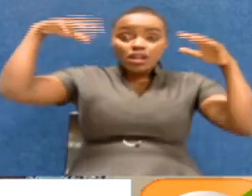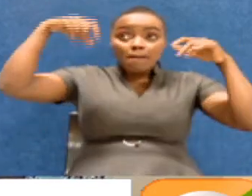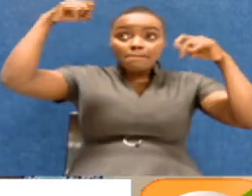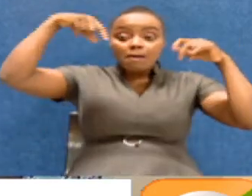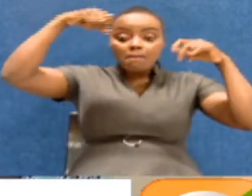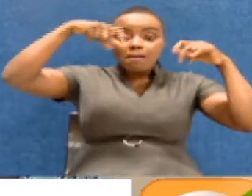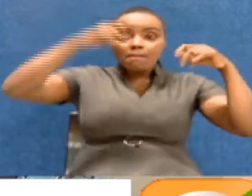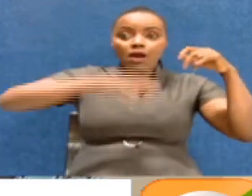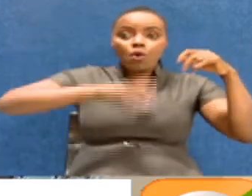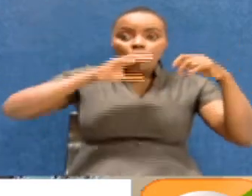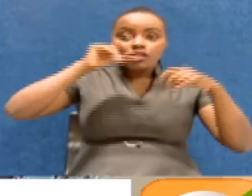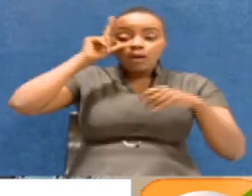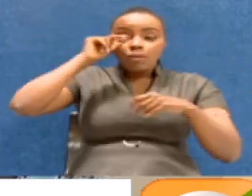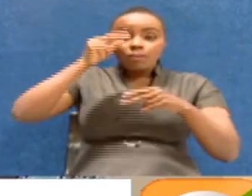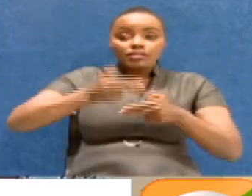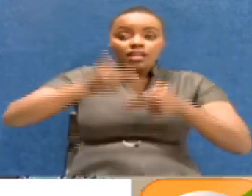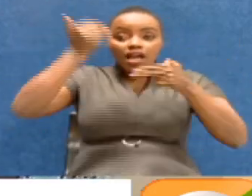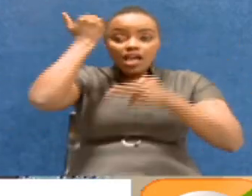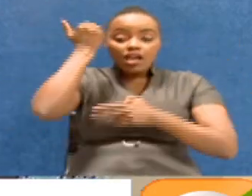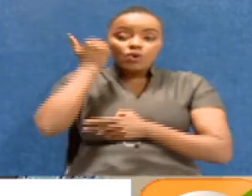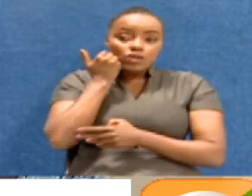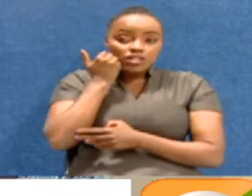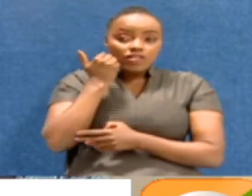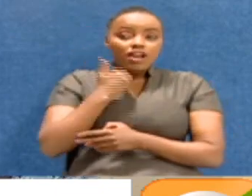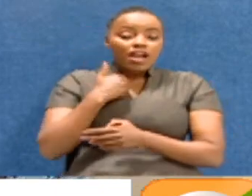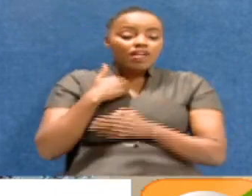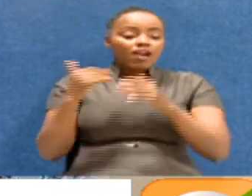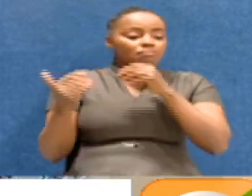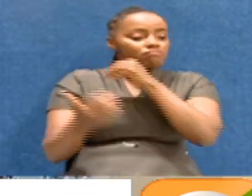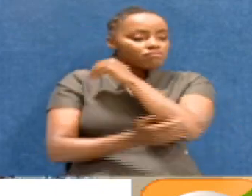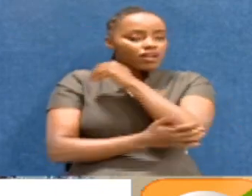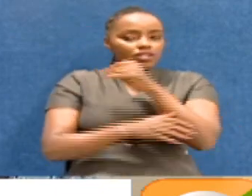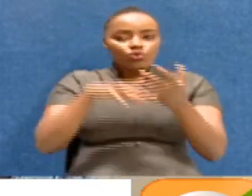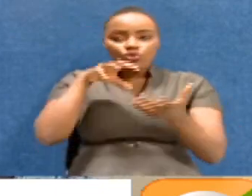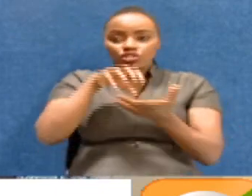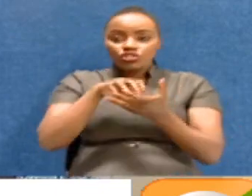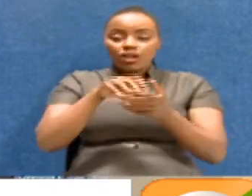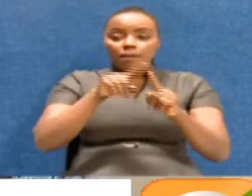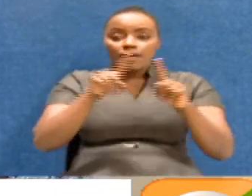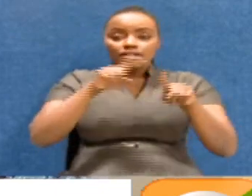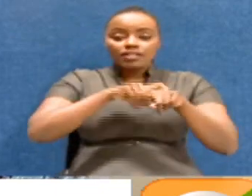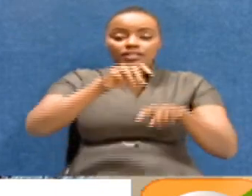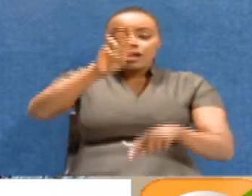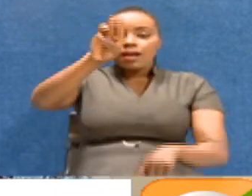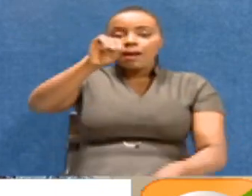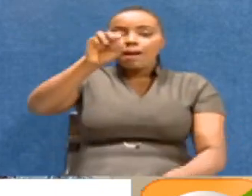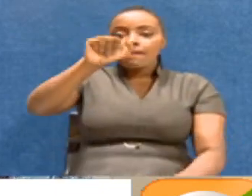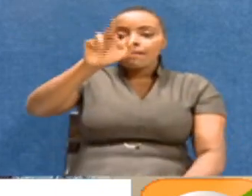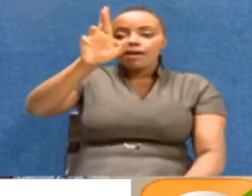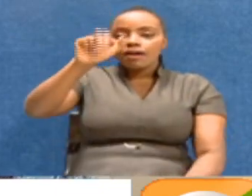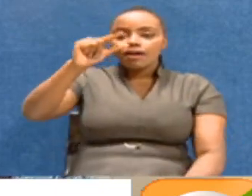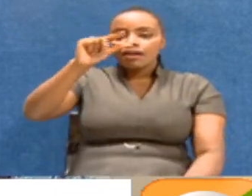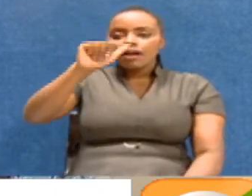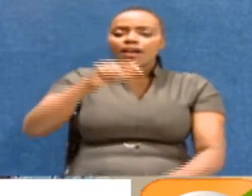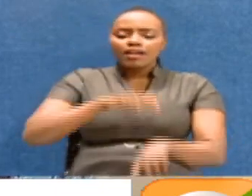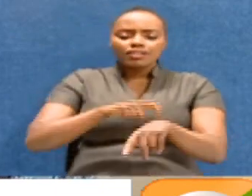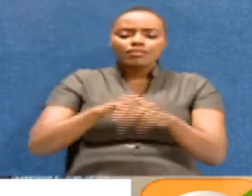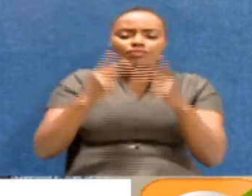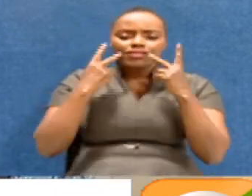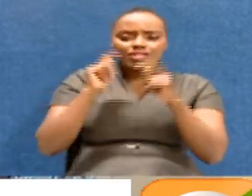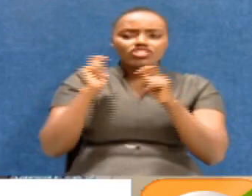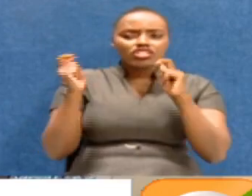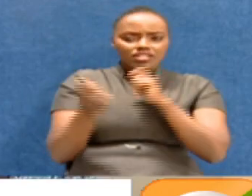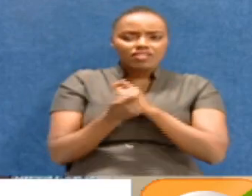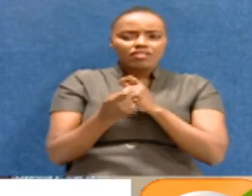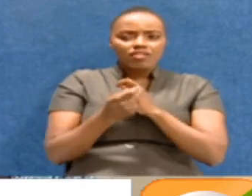very long time, the Mombasa High Court was in such a bad shape. Yeah. But during Maraga's tenure, we have seen some changes.